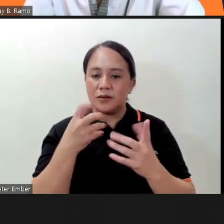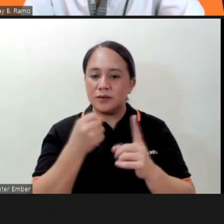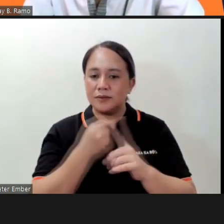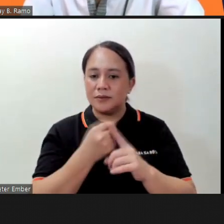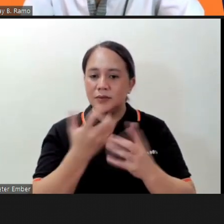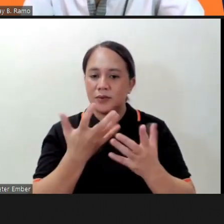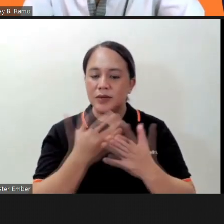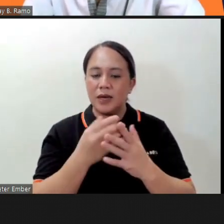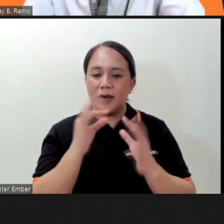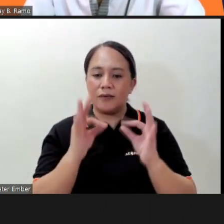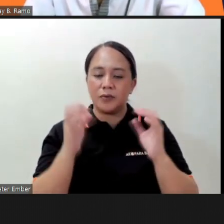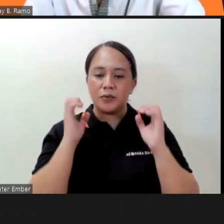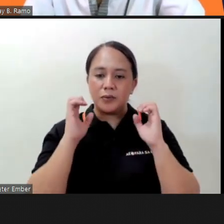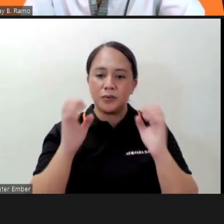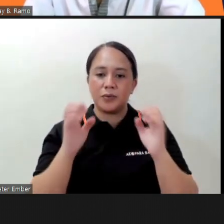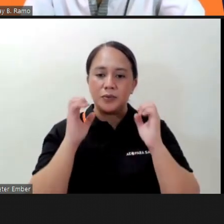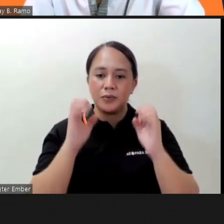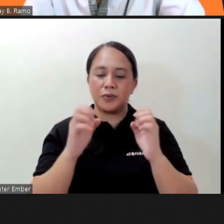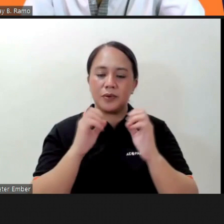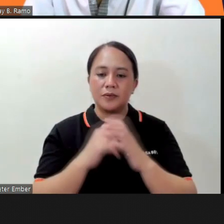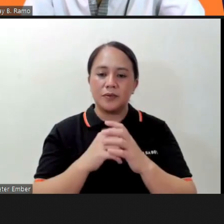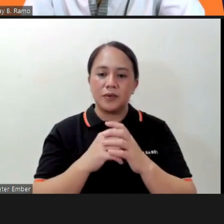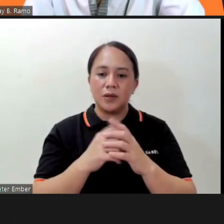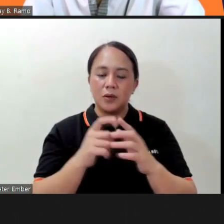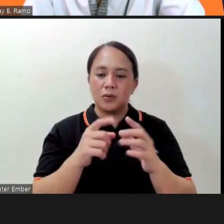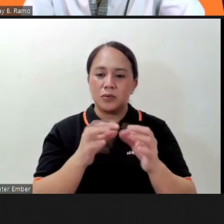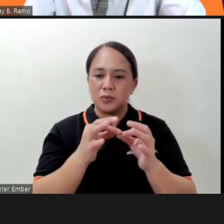even if you're exercising for long periods of time